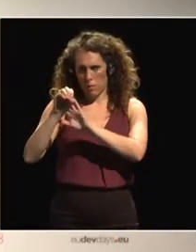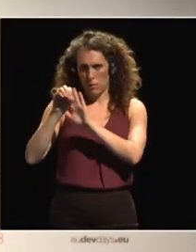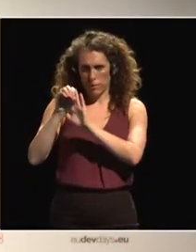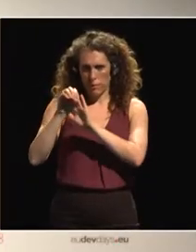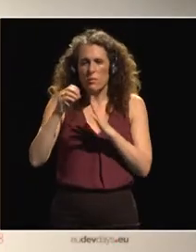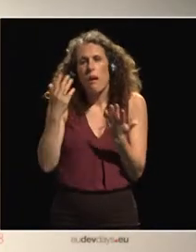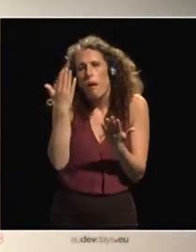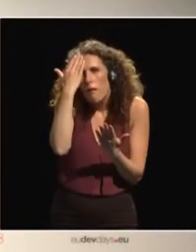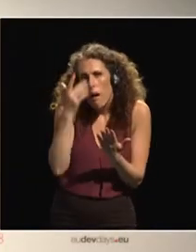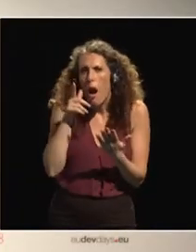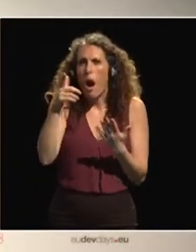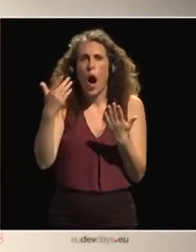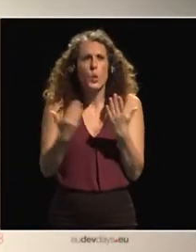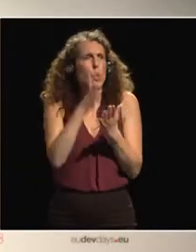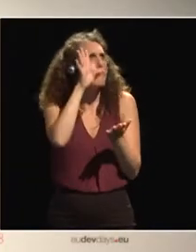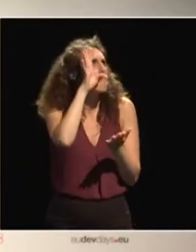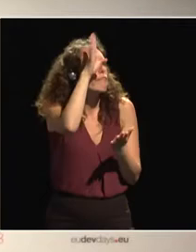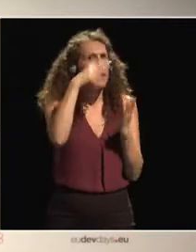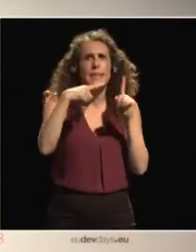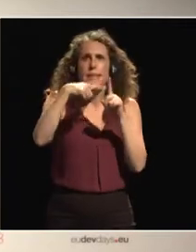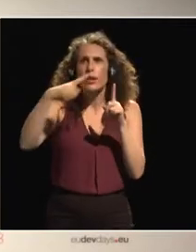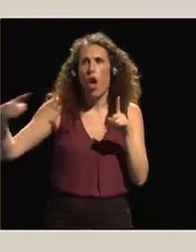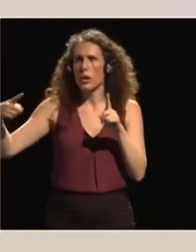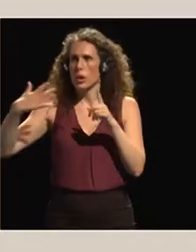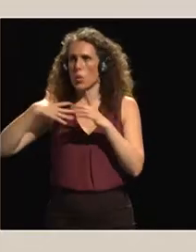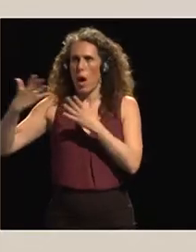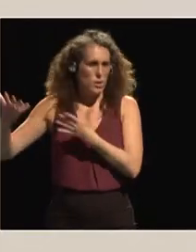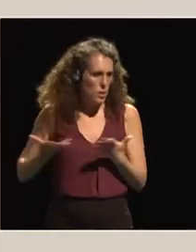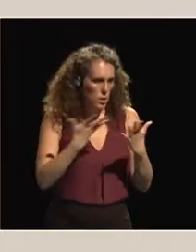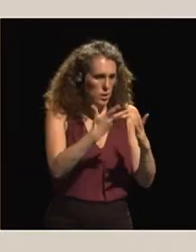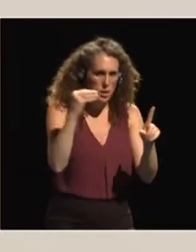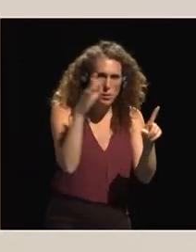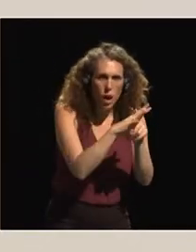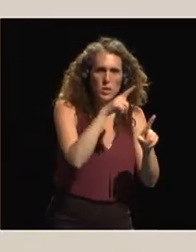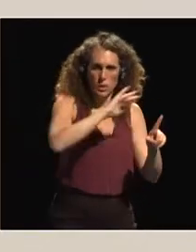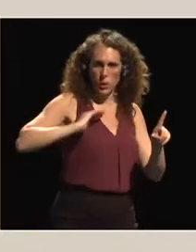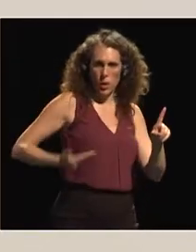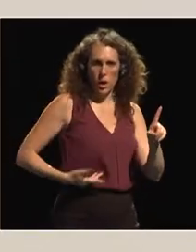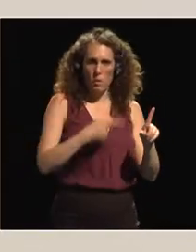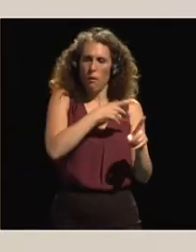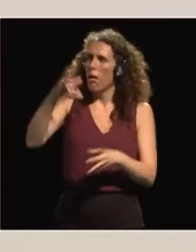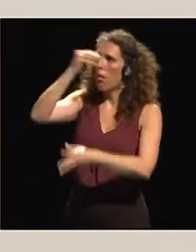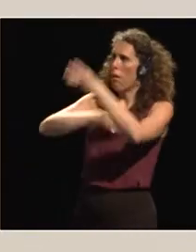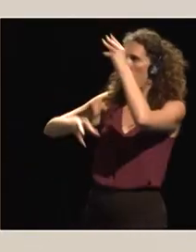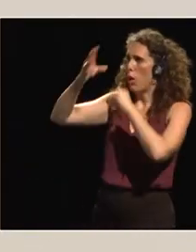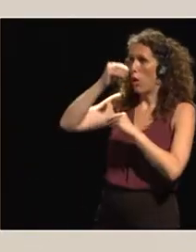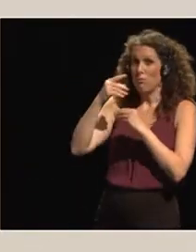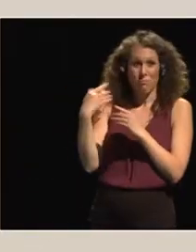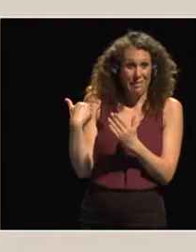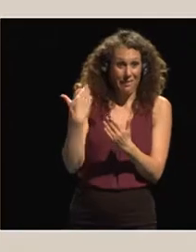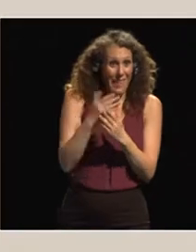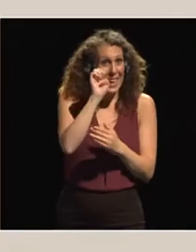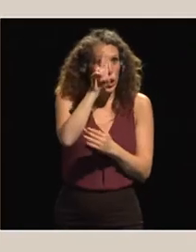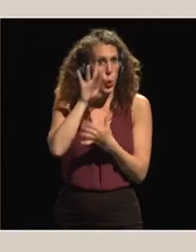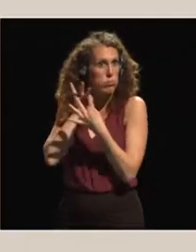for the new technology and innovation to women. We are working on that even with the EU. We started working with EU